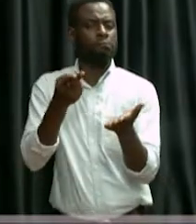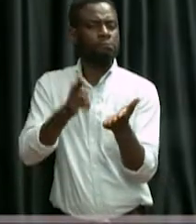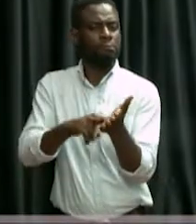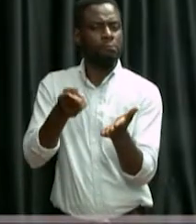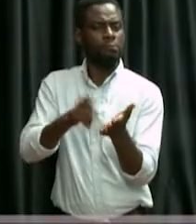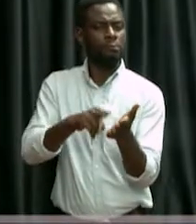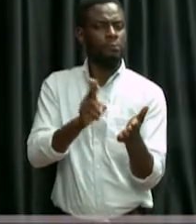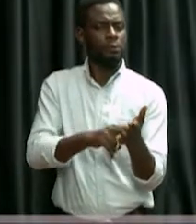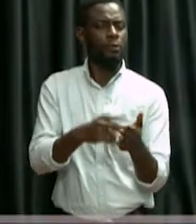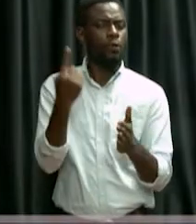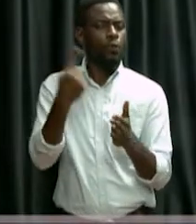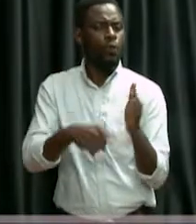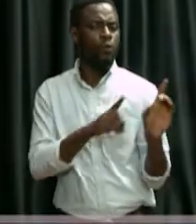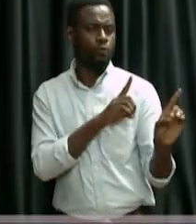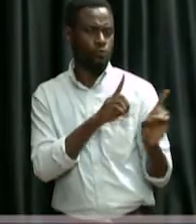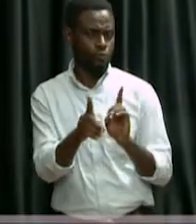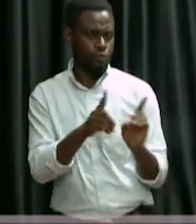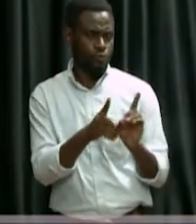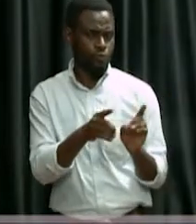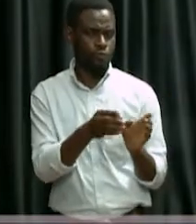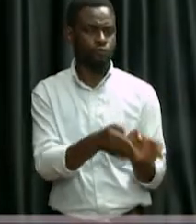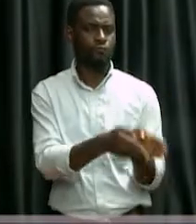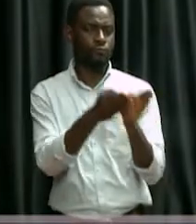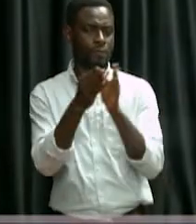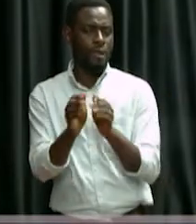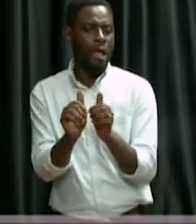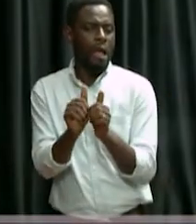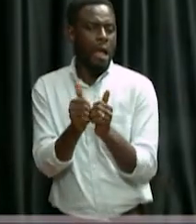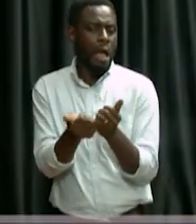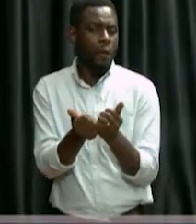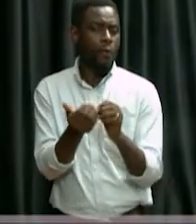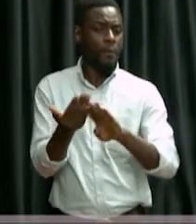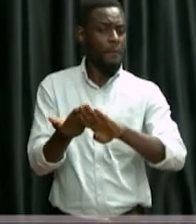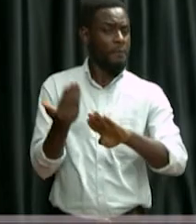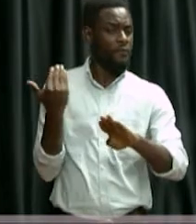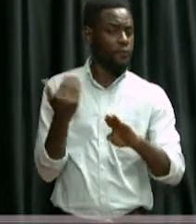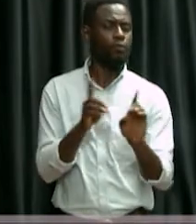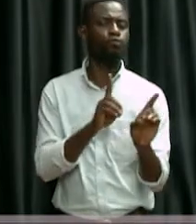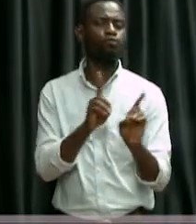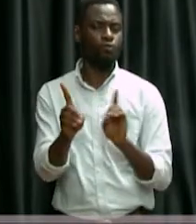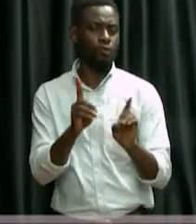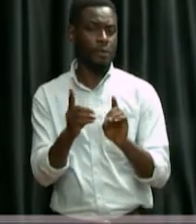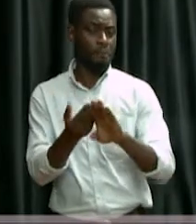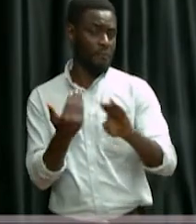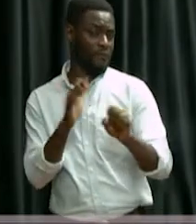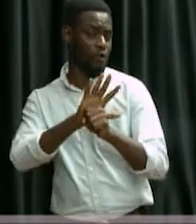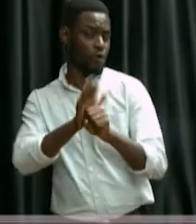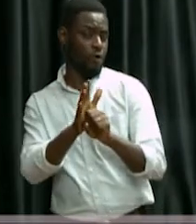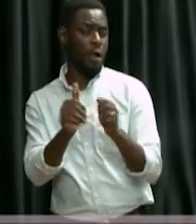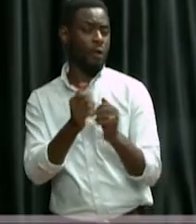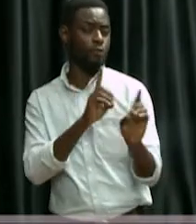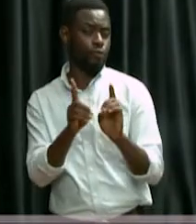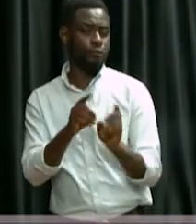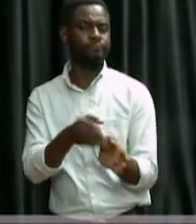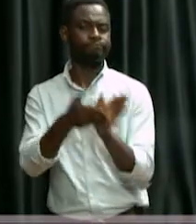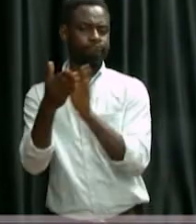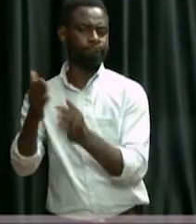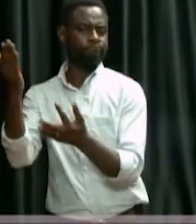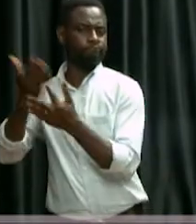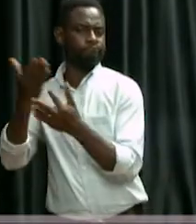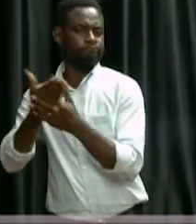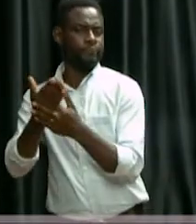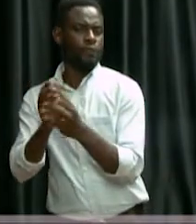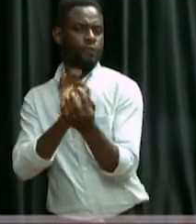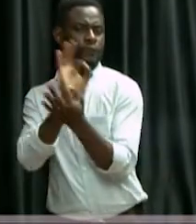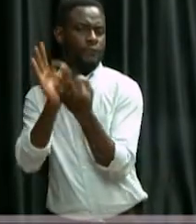what you do, how you were doing it pre-COVID, what disruptions you are facing, and then the most